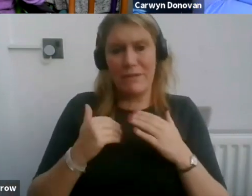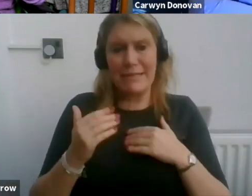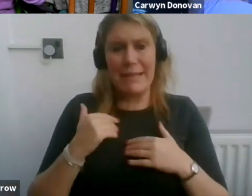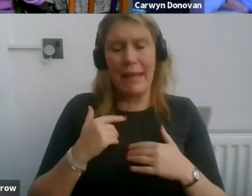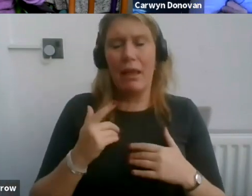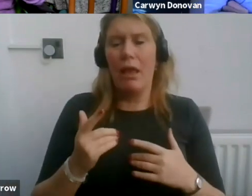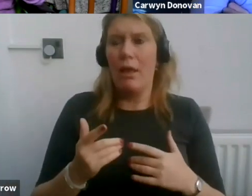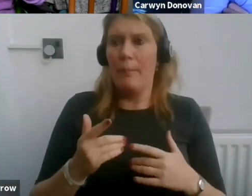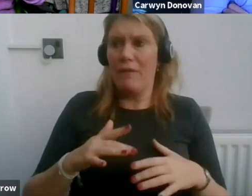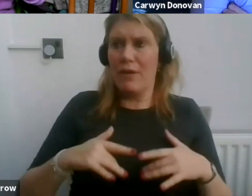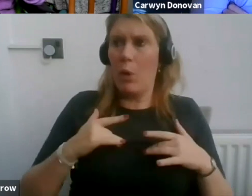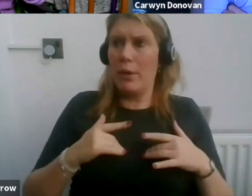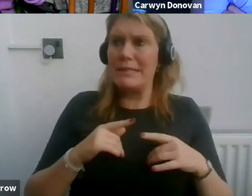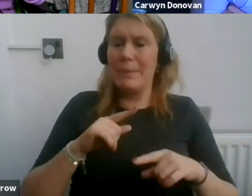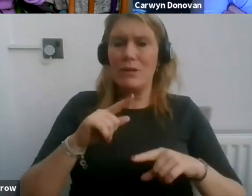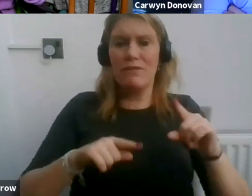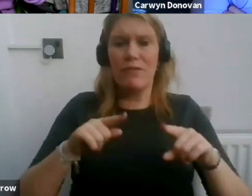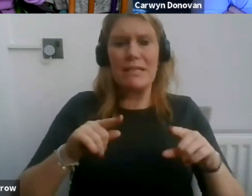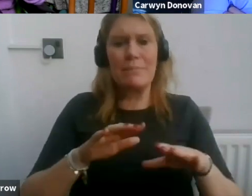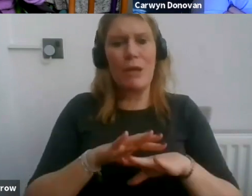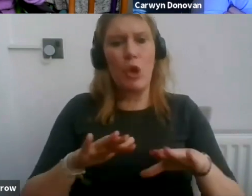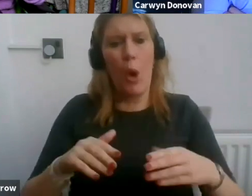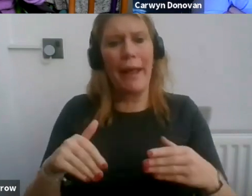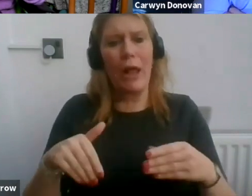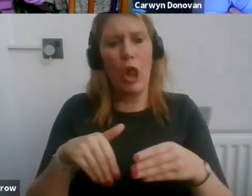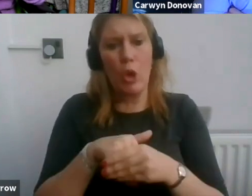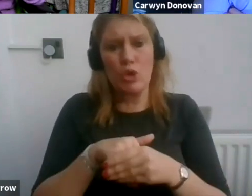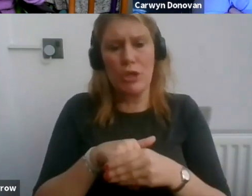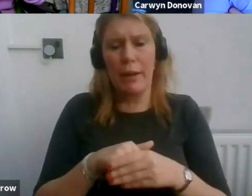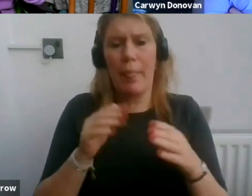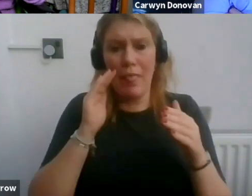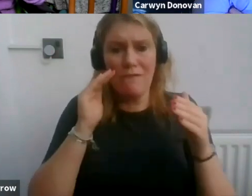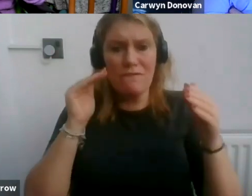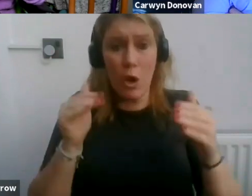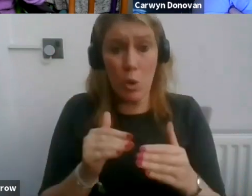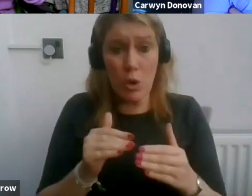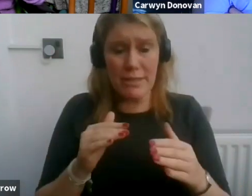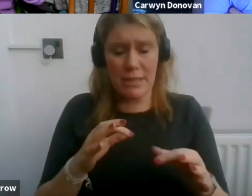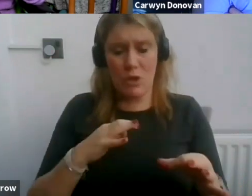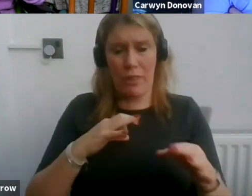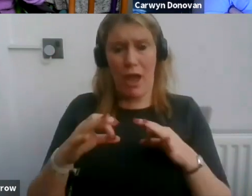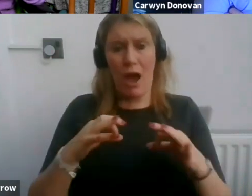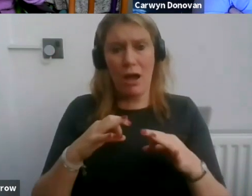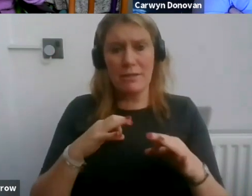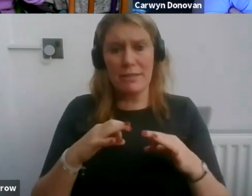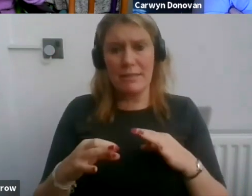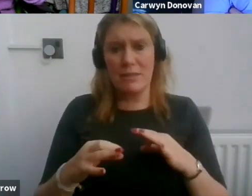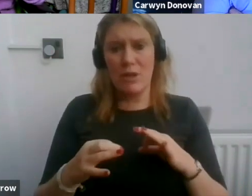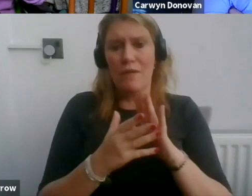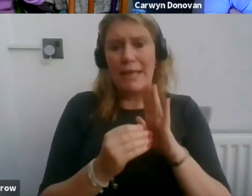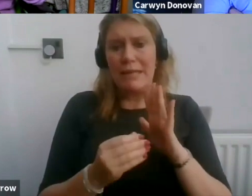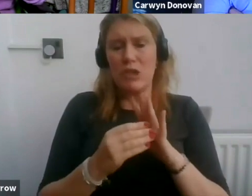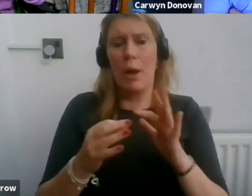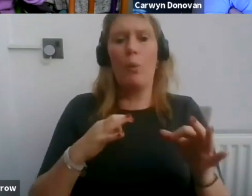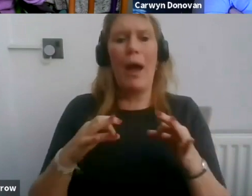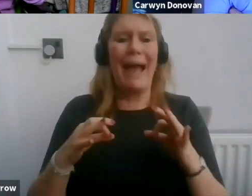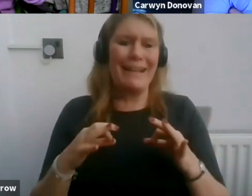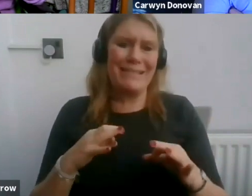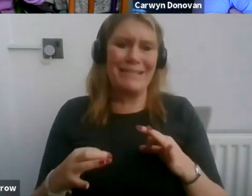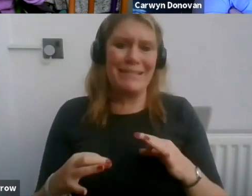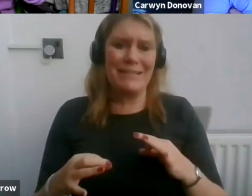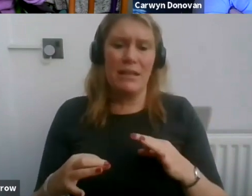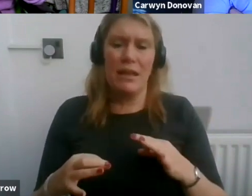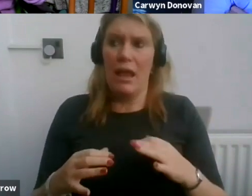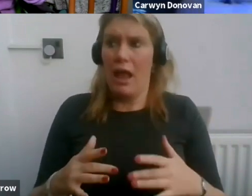not inclusion but all of the focus is on the artists, in this case actors and there's